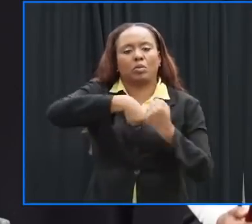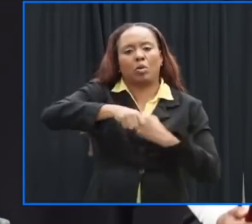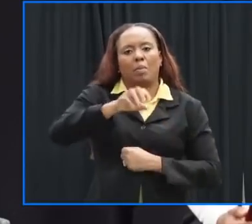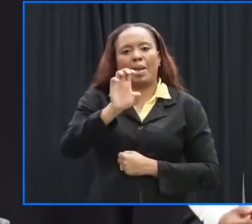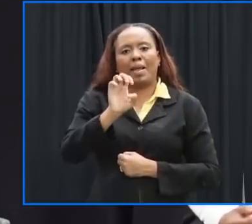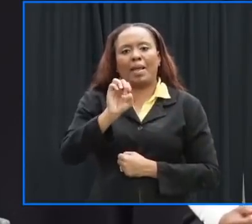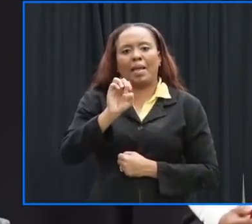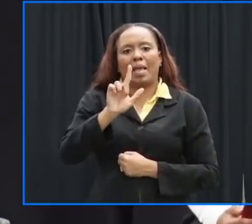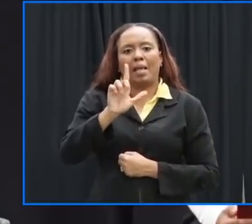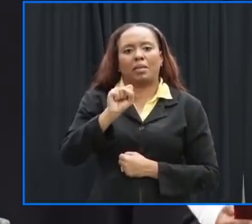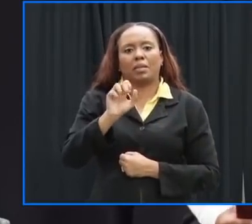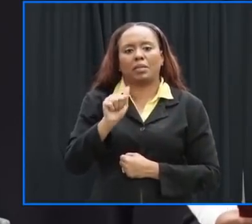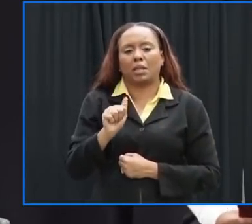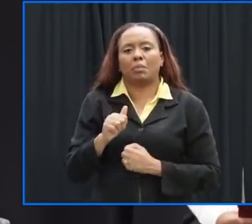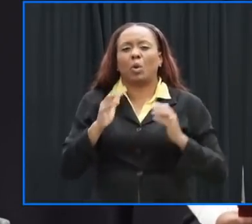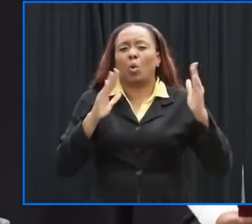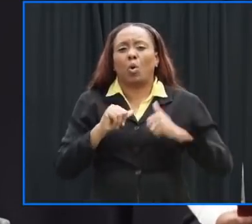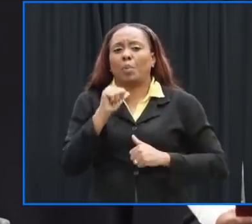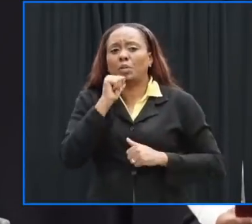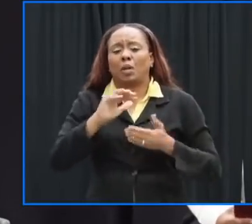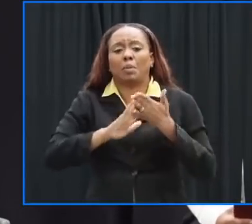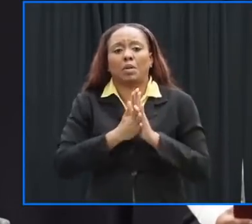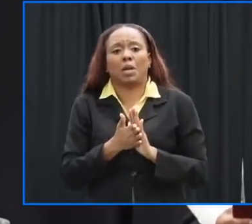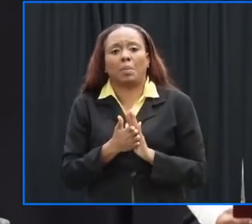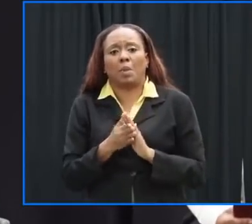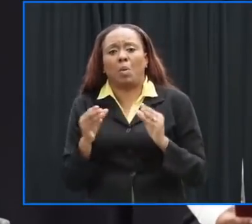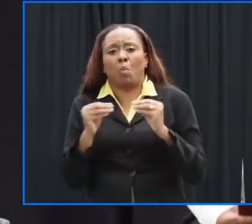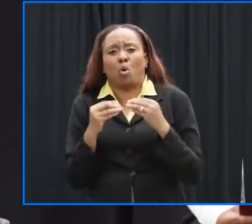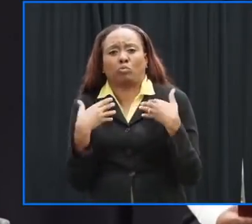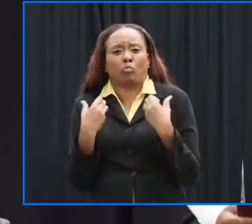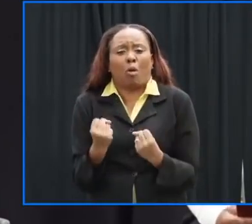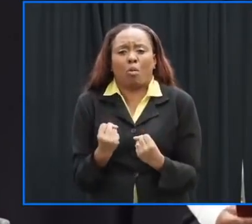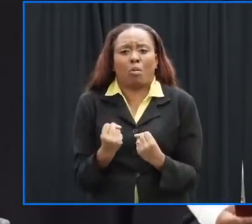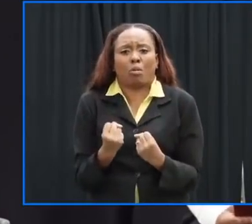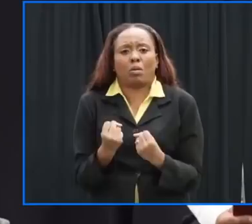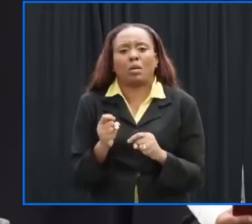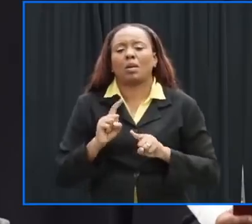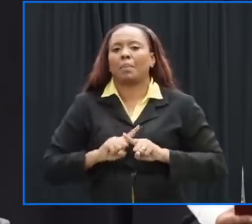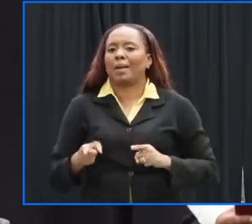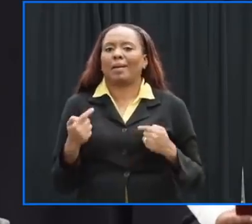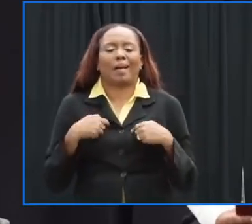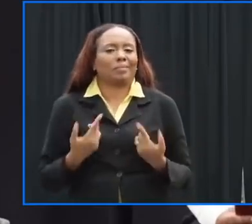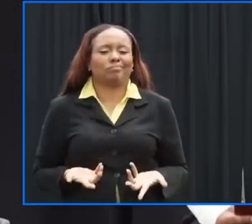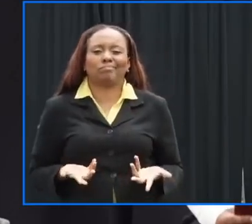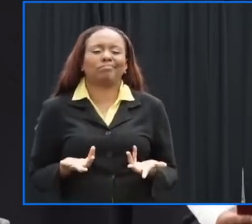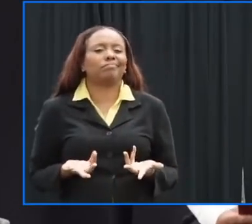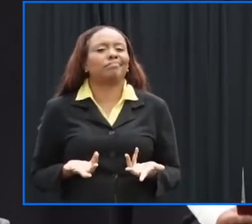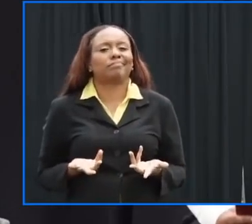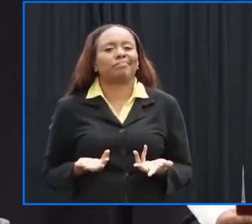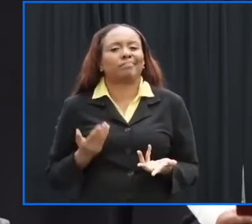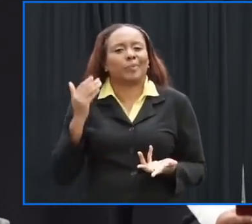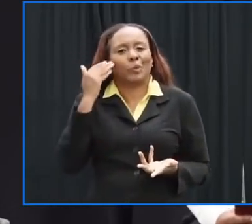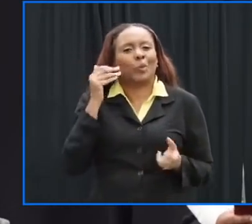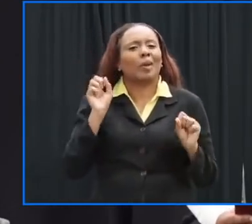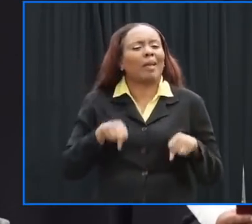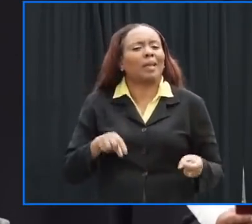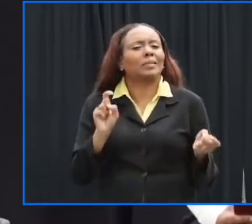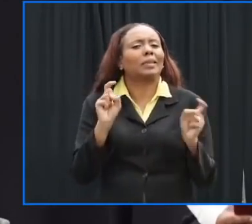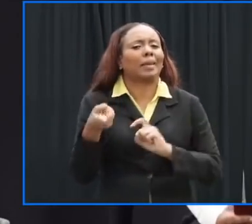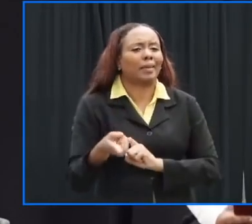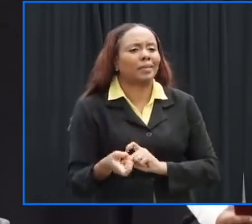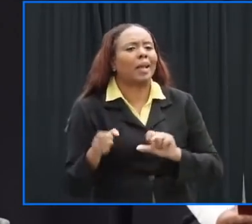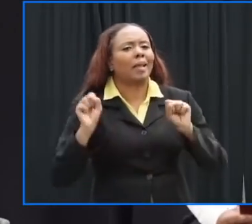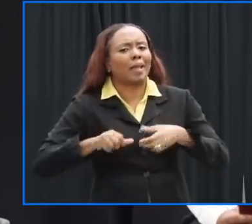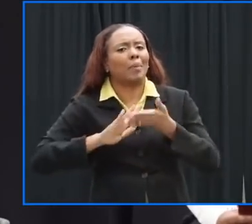hope that there will be no further strengthening but i'm also here to tell you that i've been around long enough to know that those things can